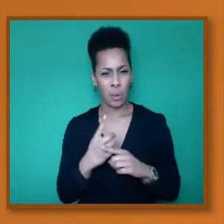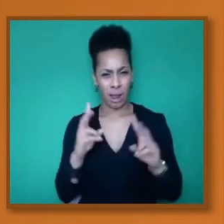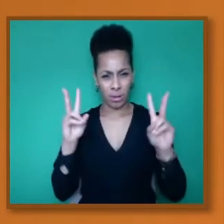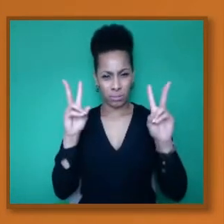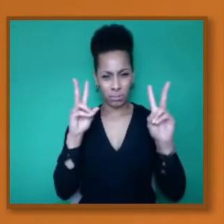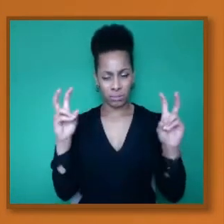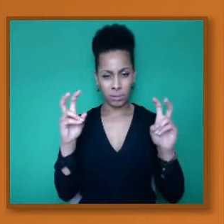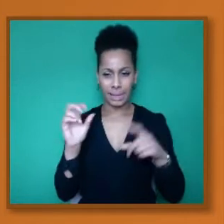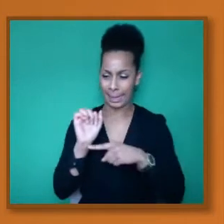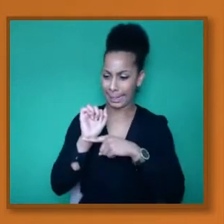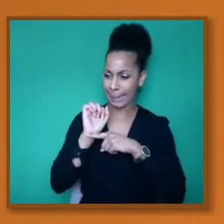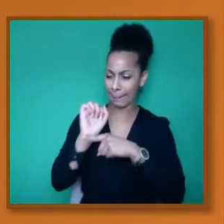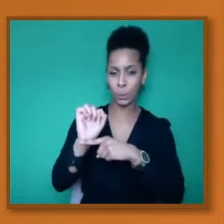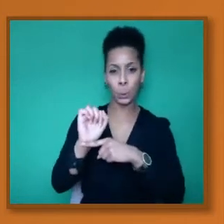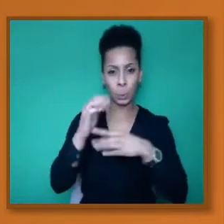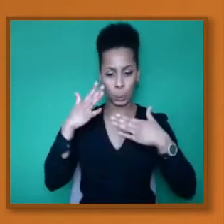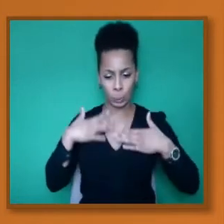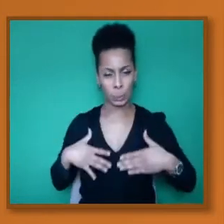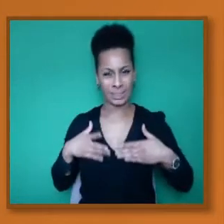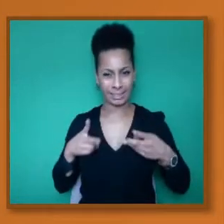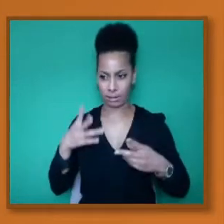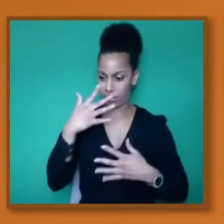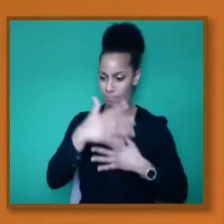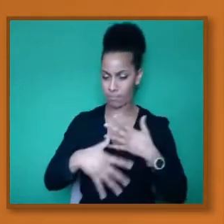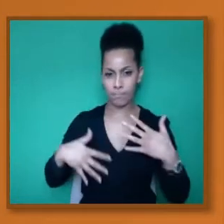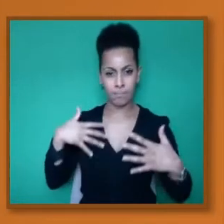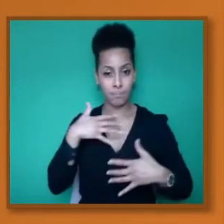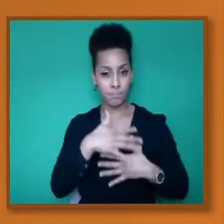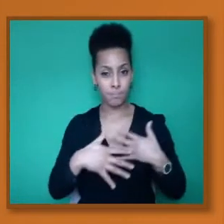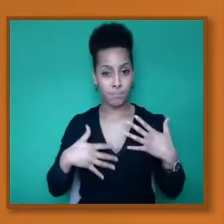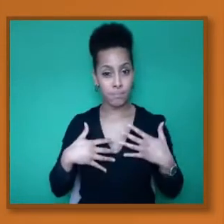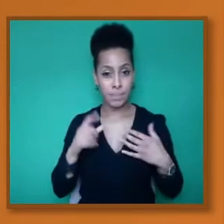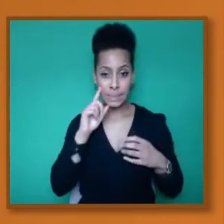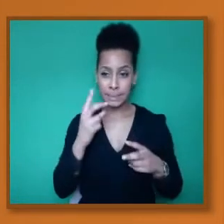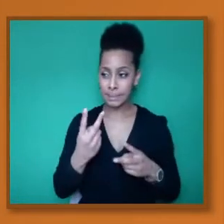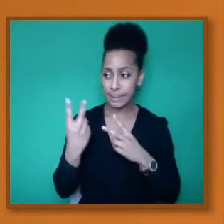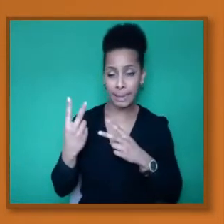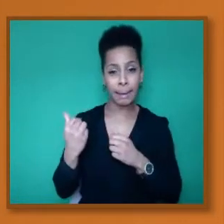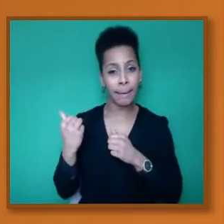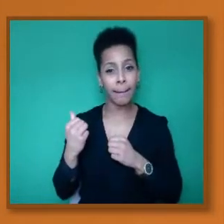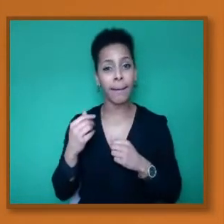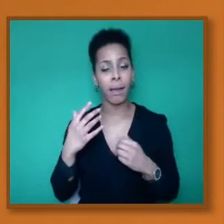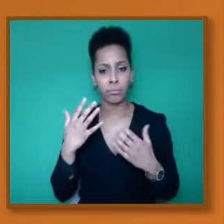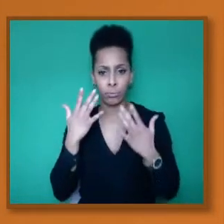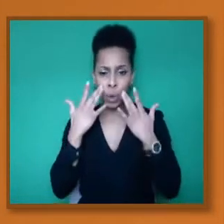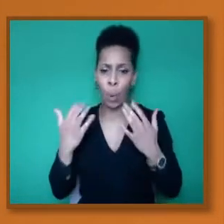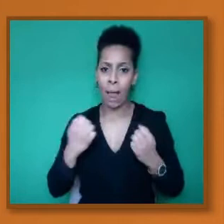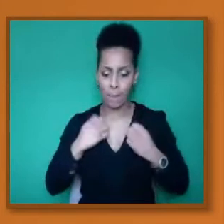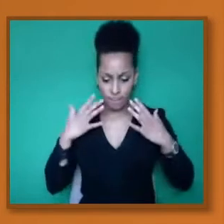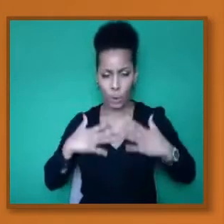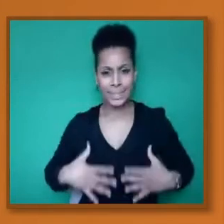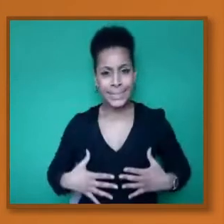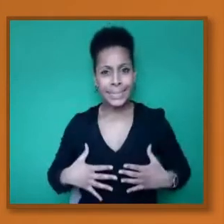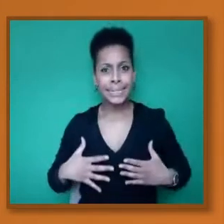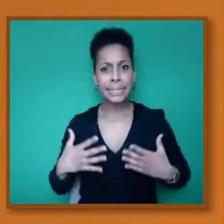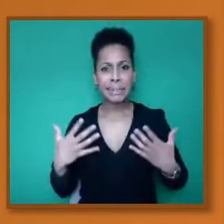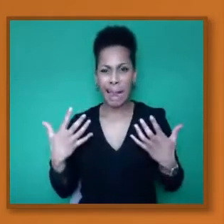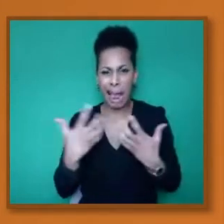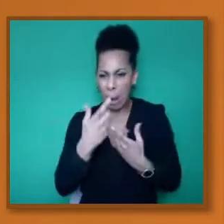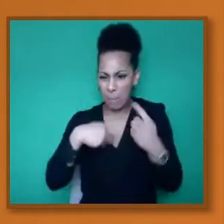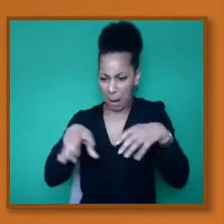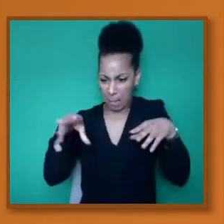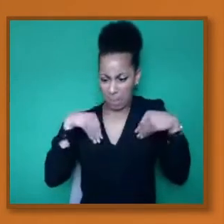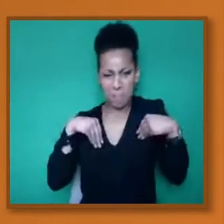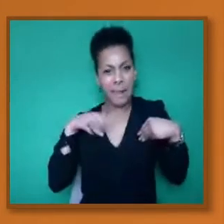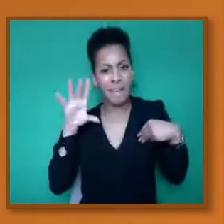which kind of illustrates how our body can get infected, what we call the